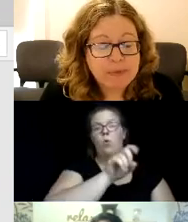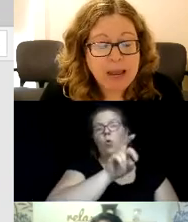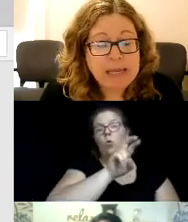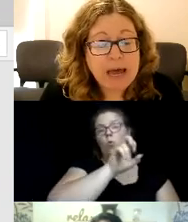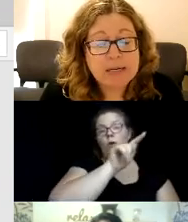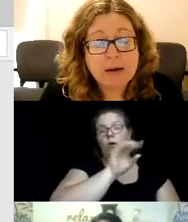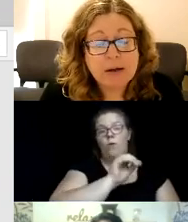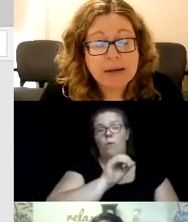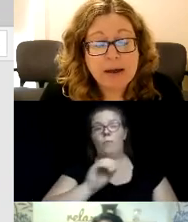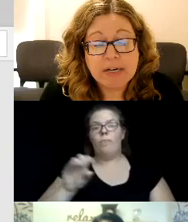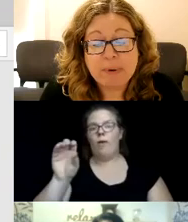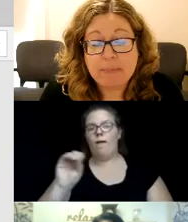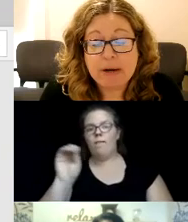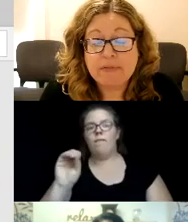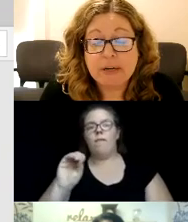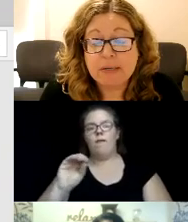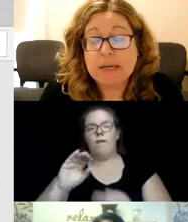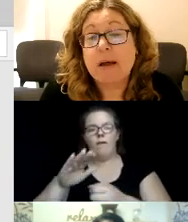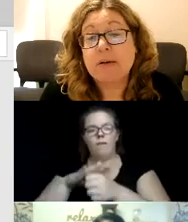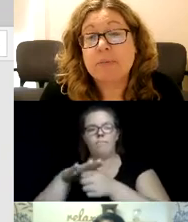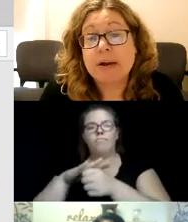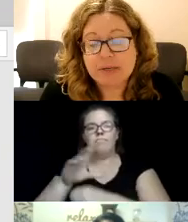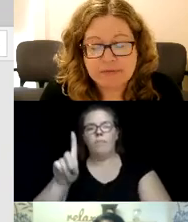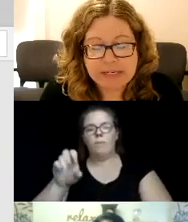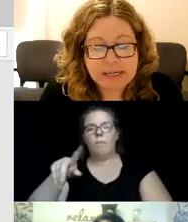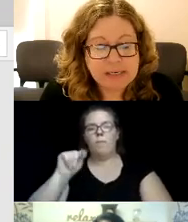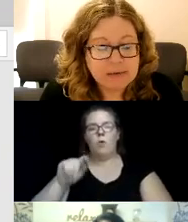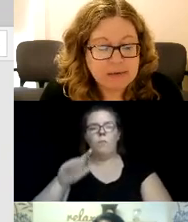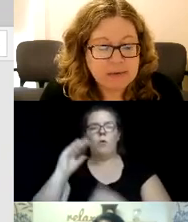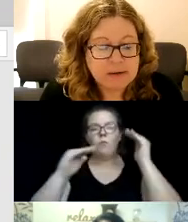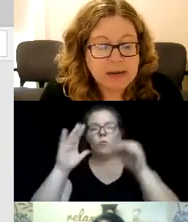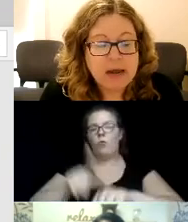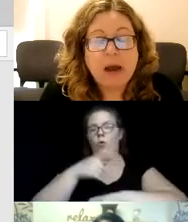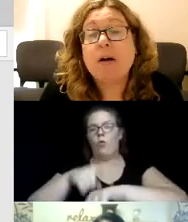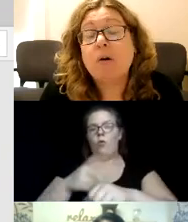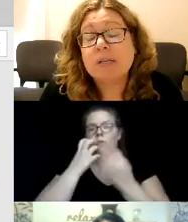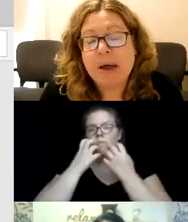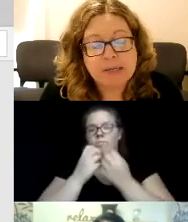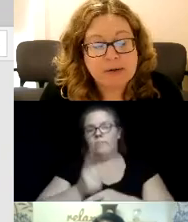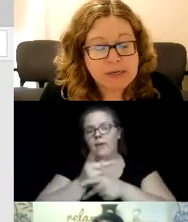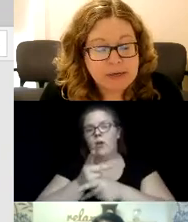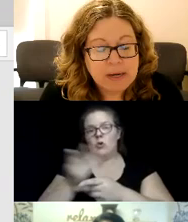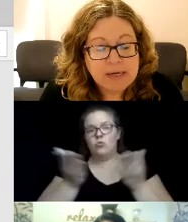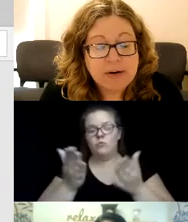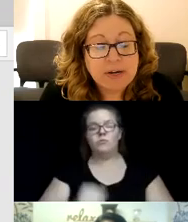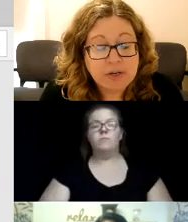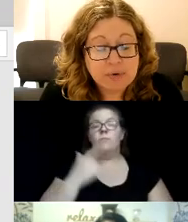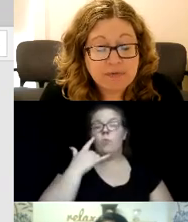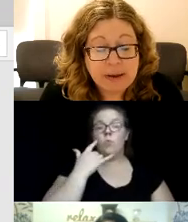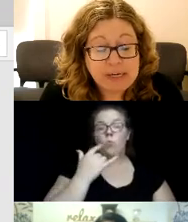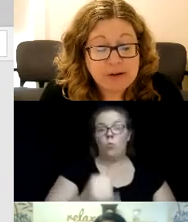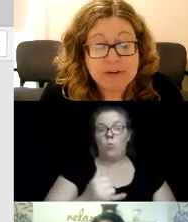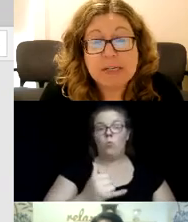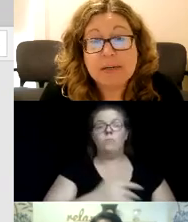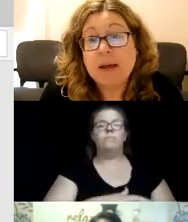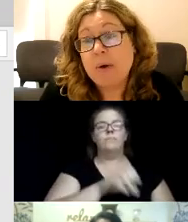and the Onondaga County Department of Adult and Long-Term Care Services, our Gold Sponsors, Syracuse Jewish